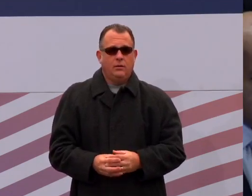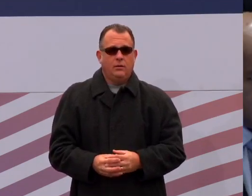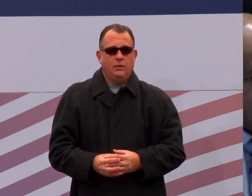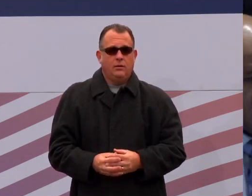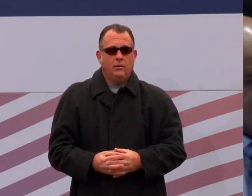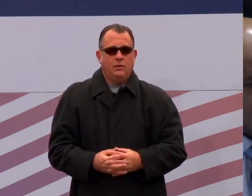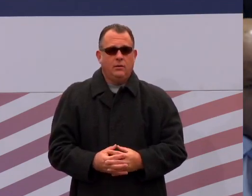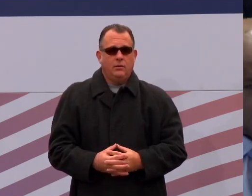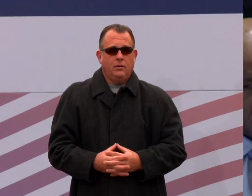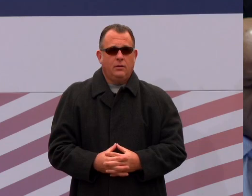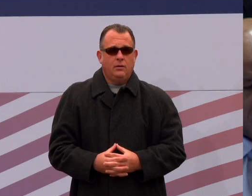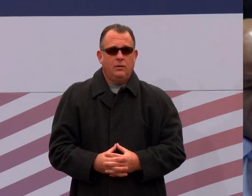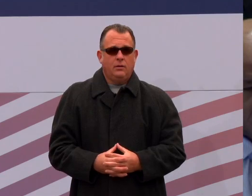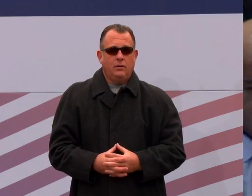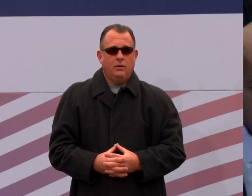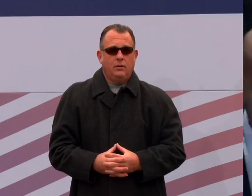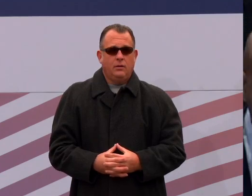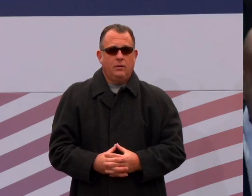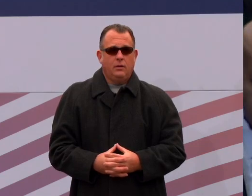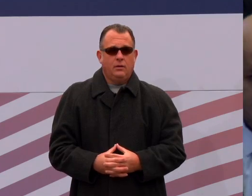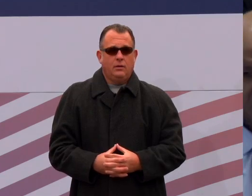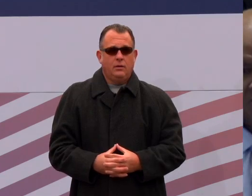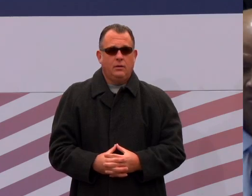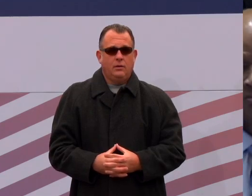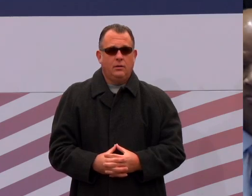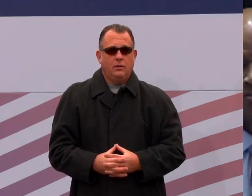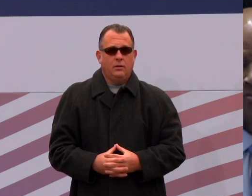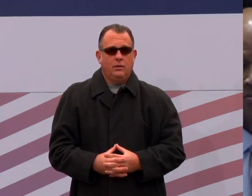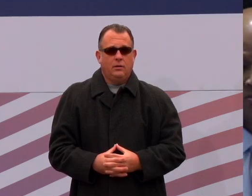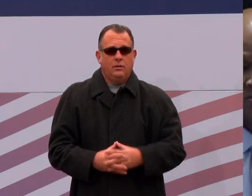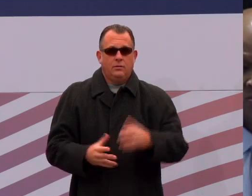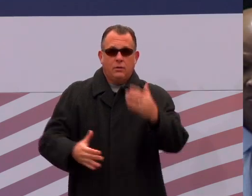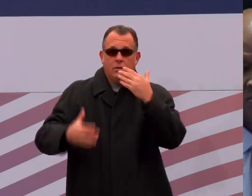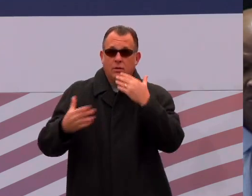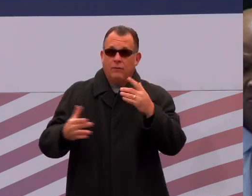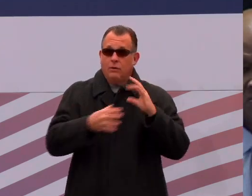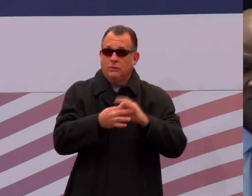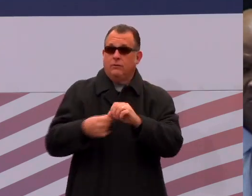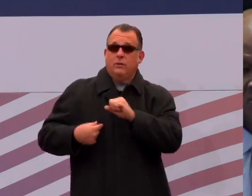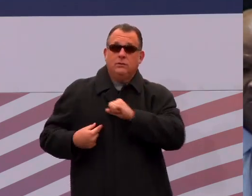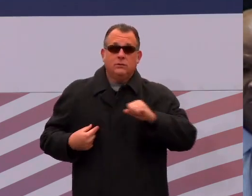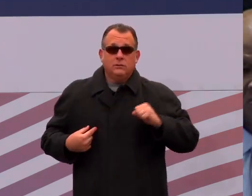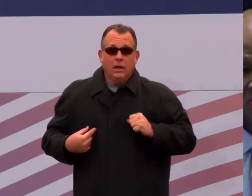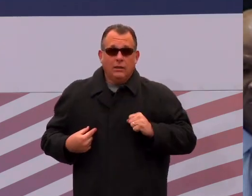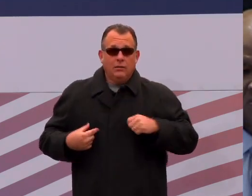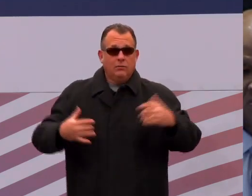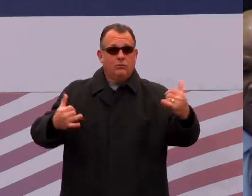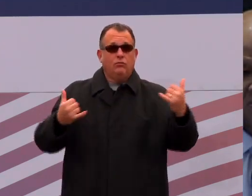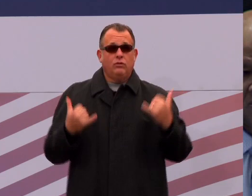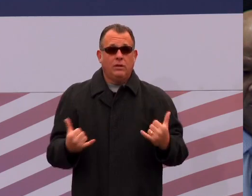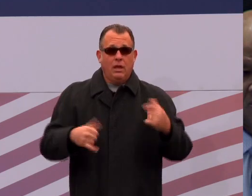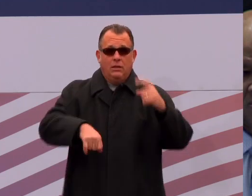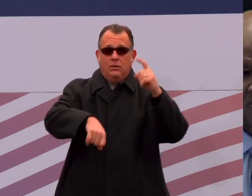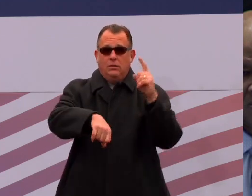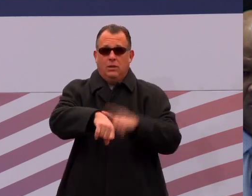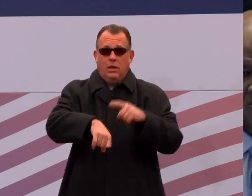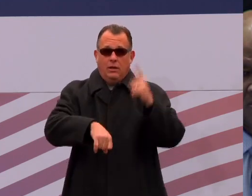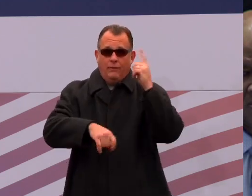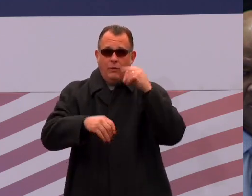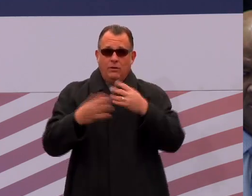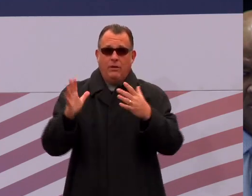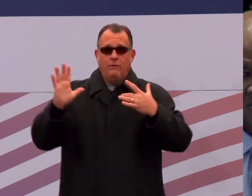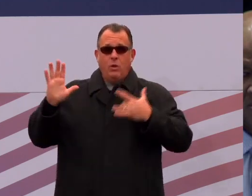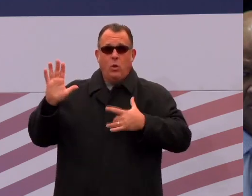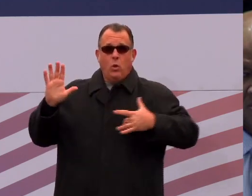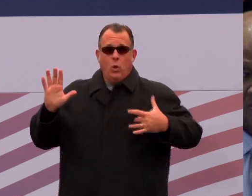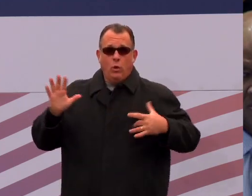The committee is discharged with the thanks of the Senate. The hour having arrived for the administration of the oath of office to the lieutenant governor